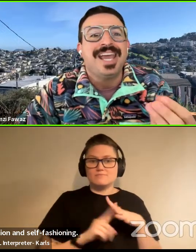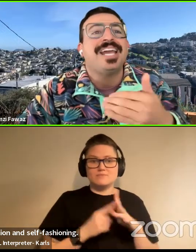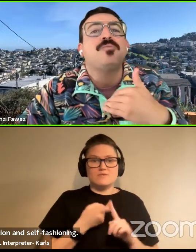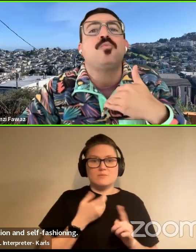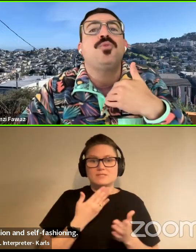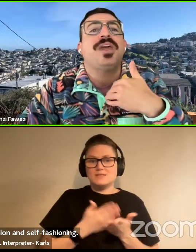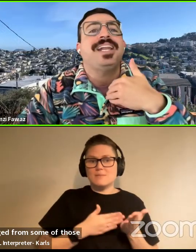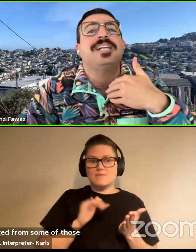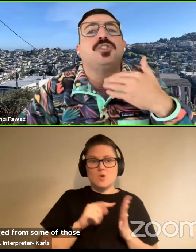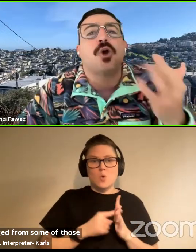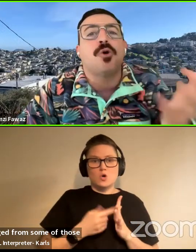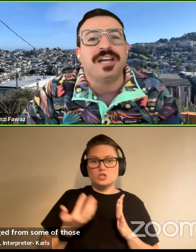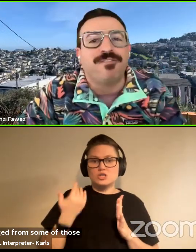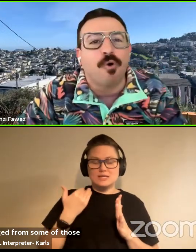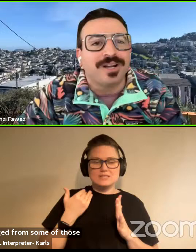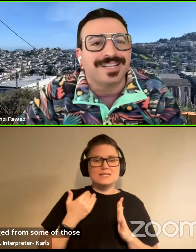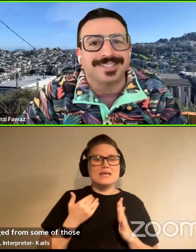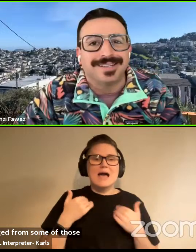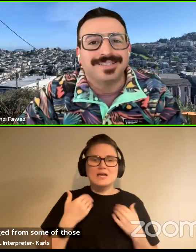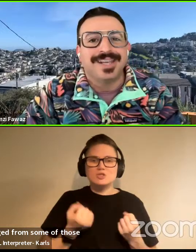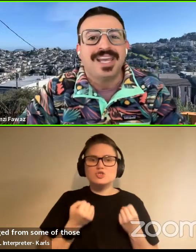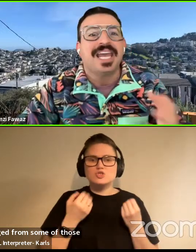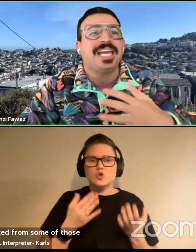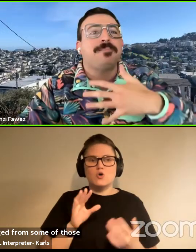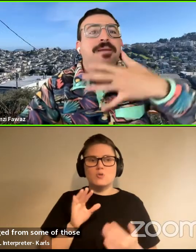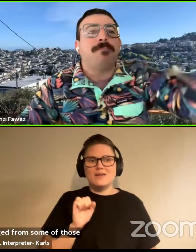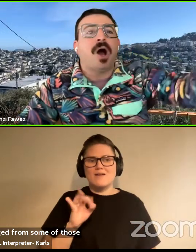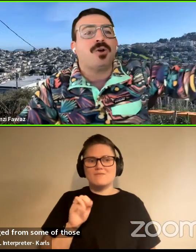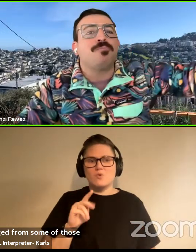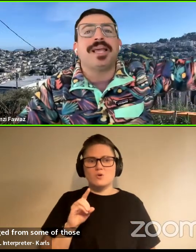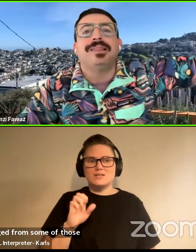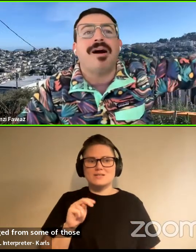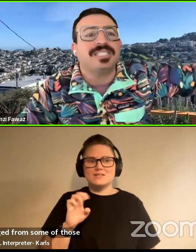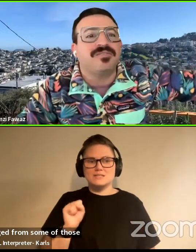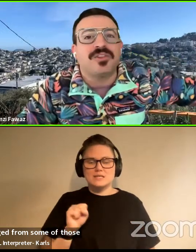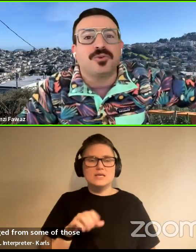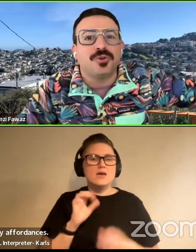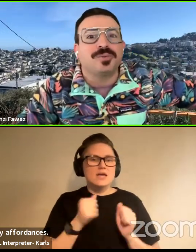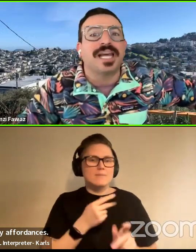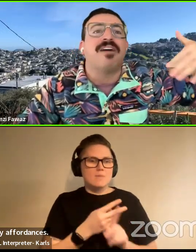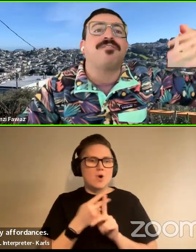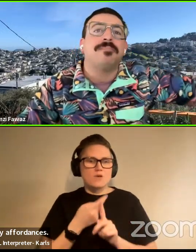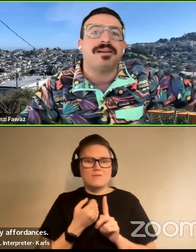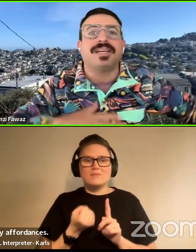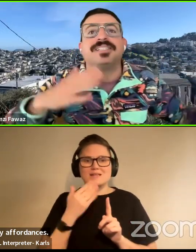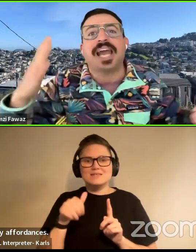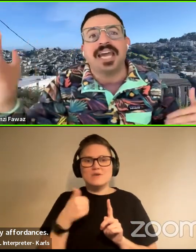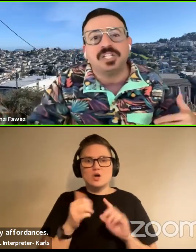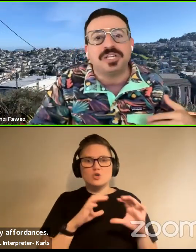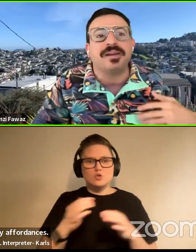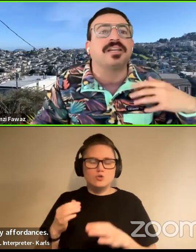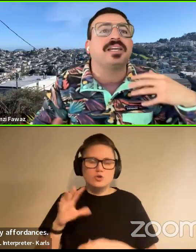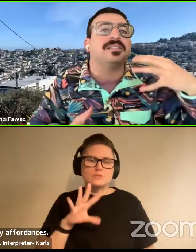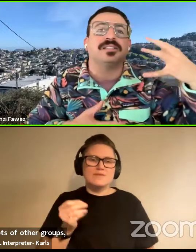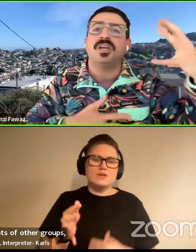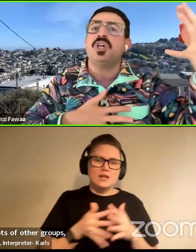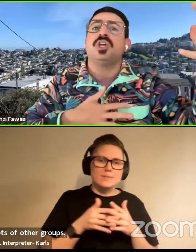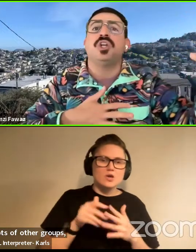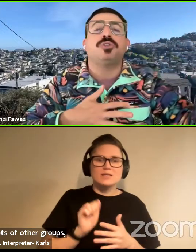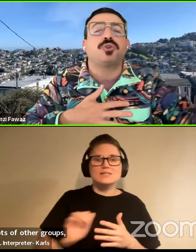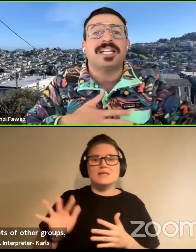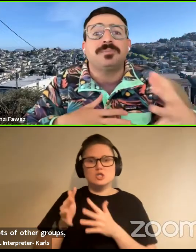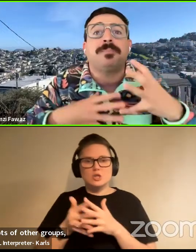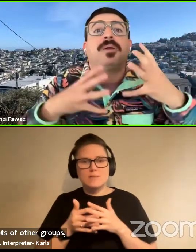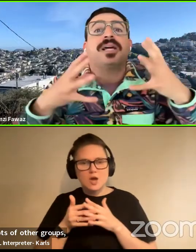origins, it, it had so many affordances. It could be borrowed by lots of other groups, African-Americans, Asian-Americans,